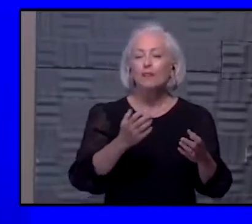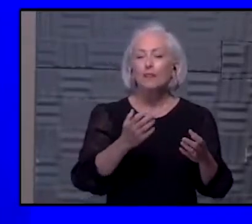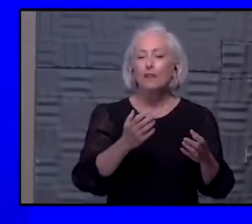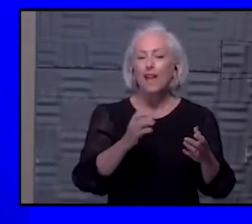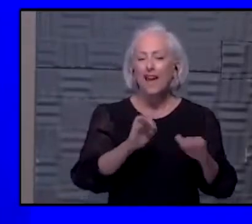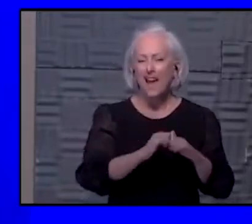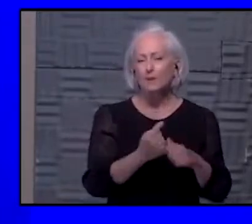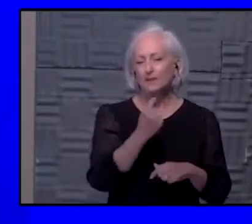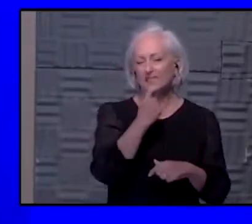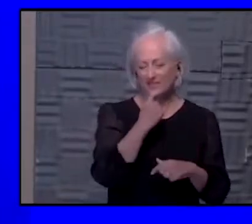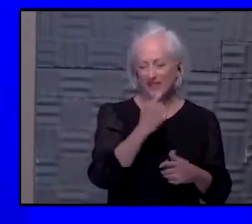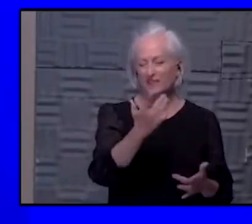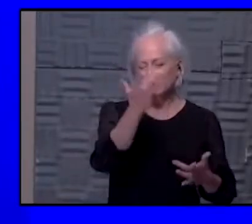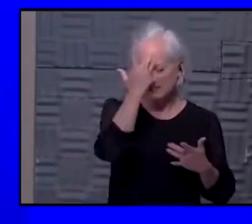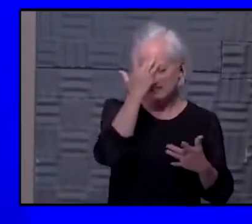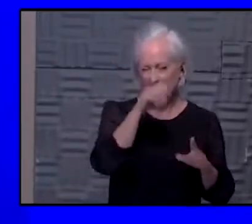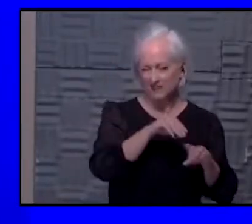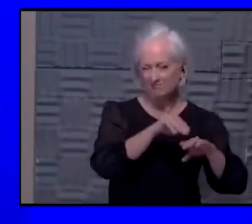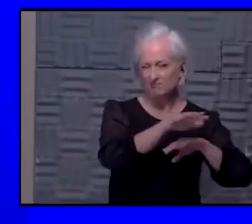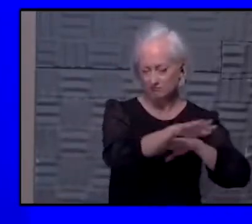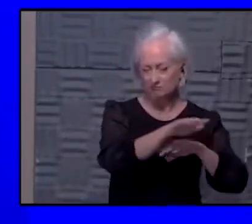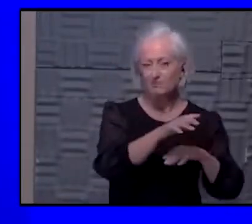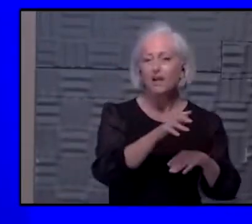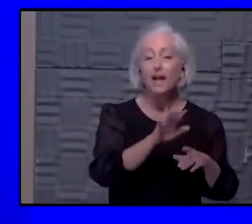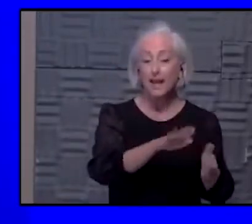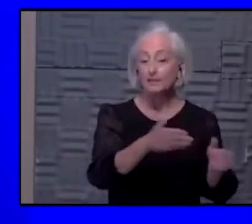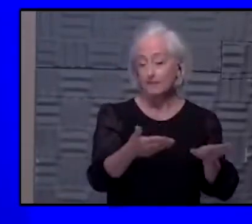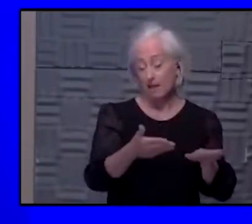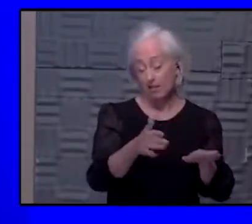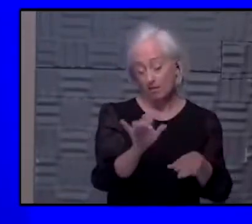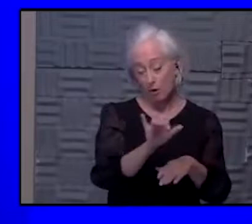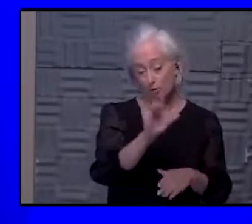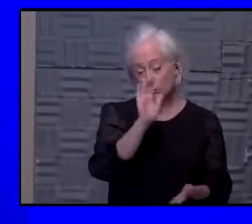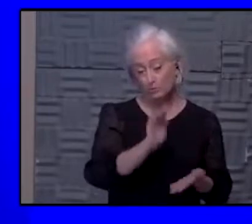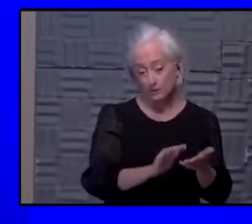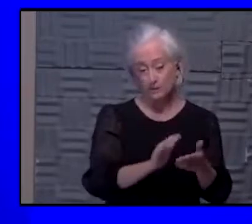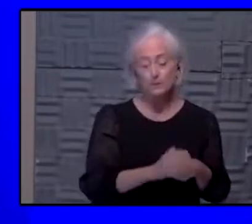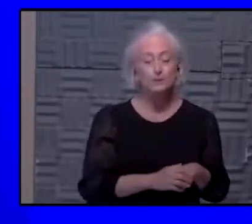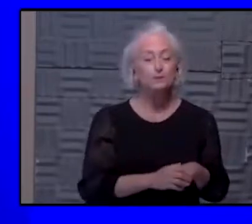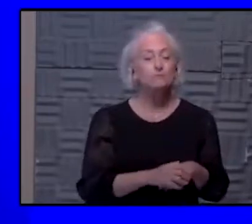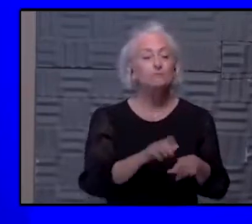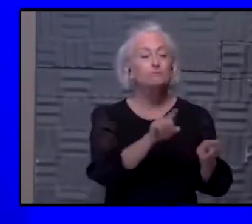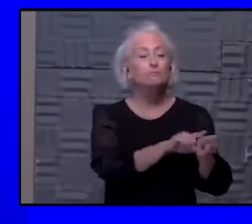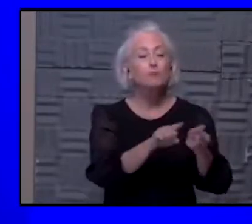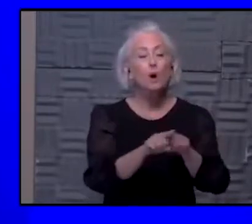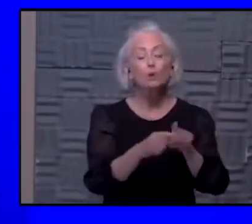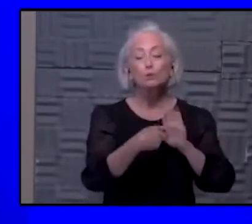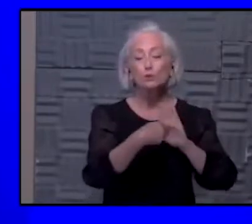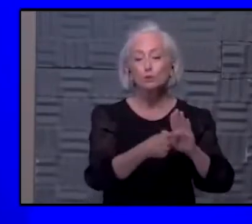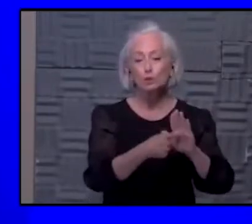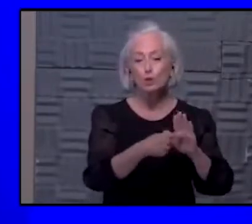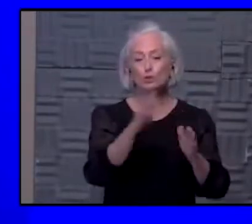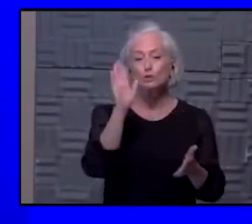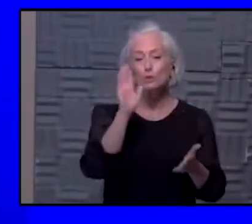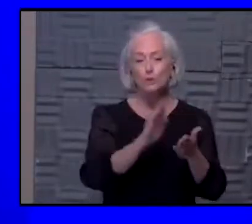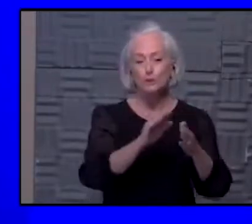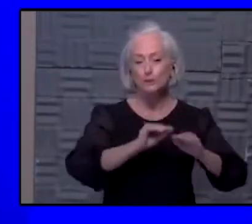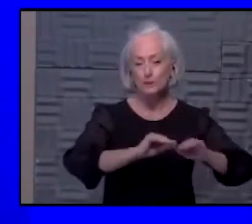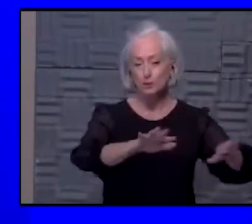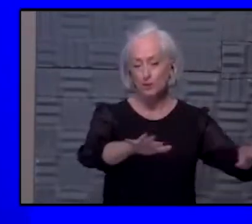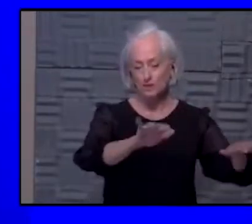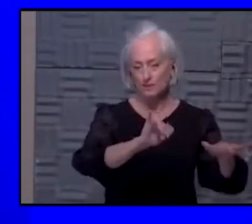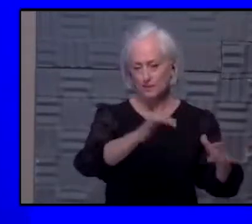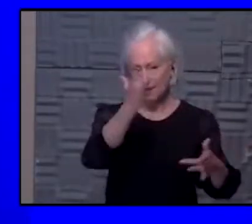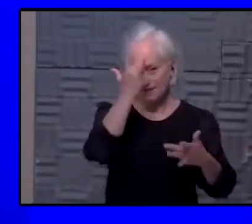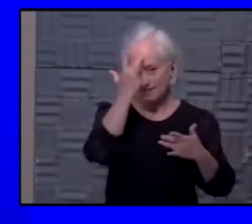hospitalization, severe disease and death. And also data signals that it actually helps reduce transmission of the disease as